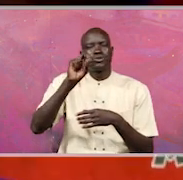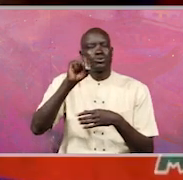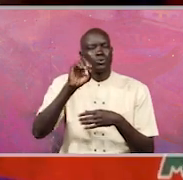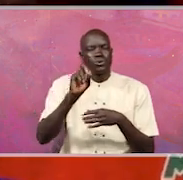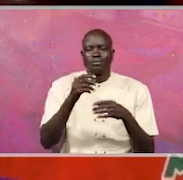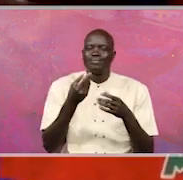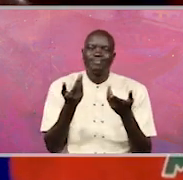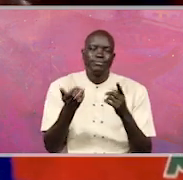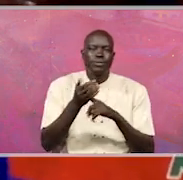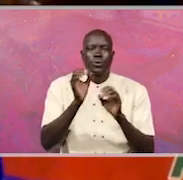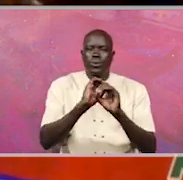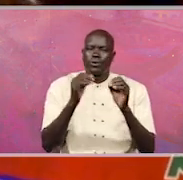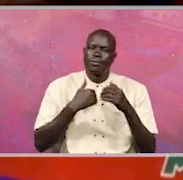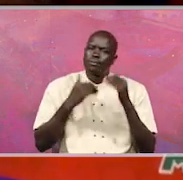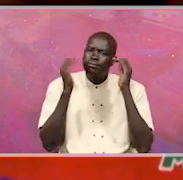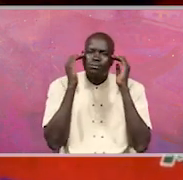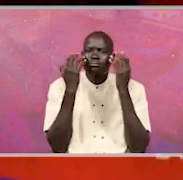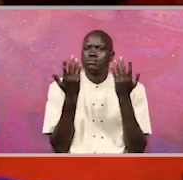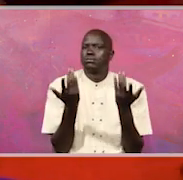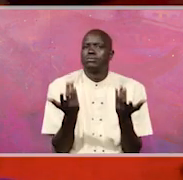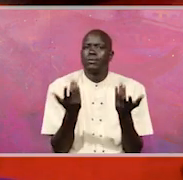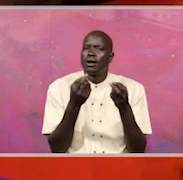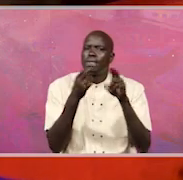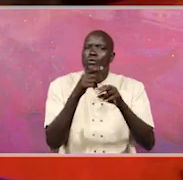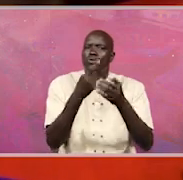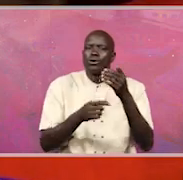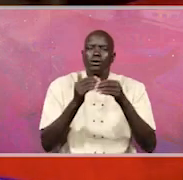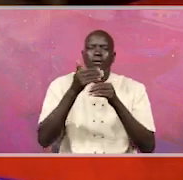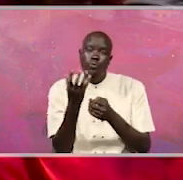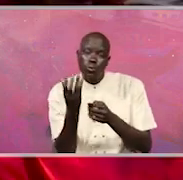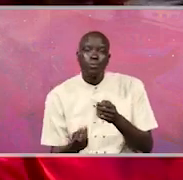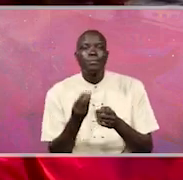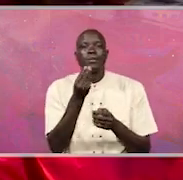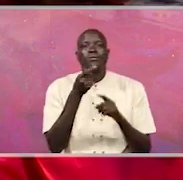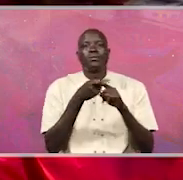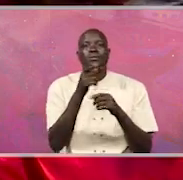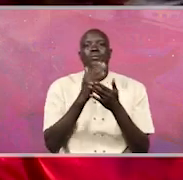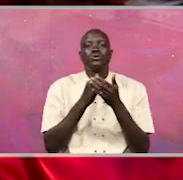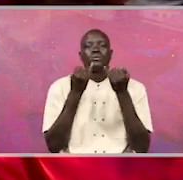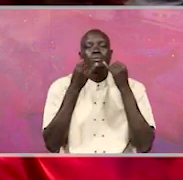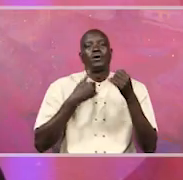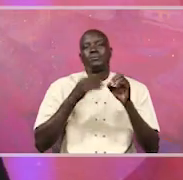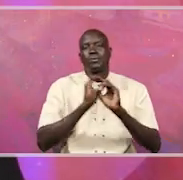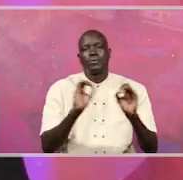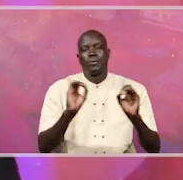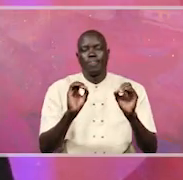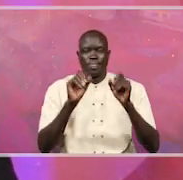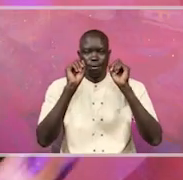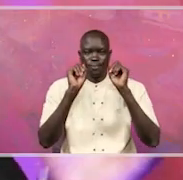So, I don't know what is going to happen afterward. All right, thank you. Now,